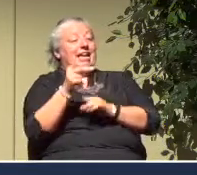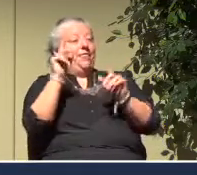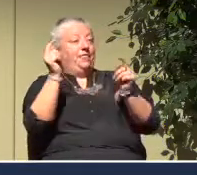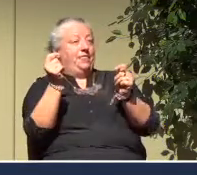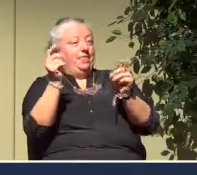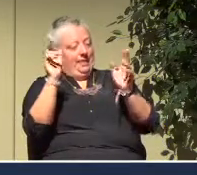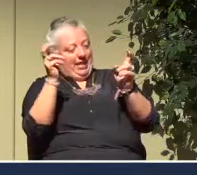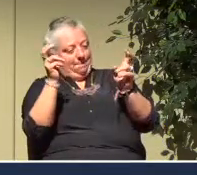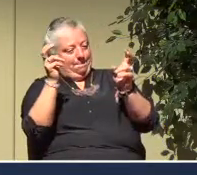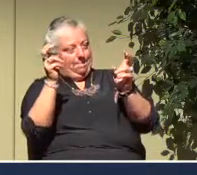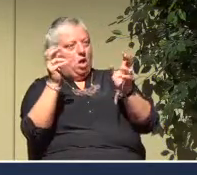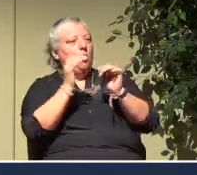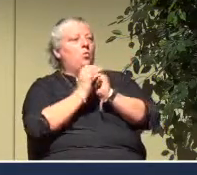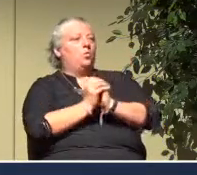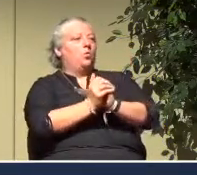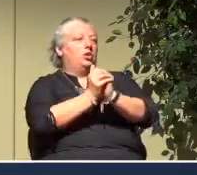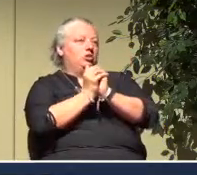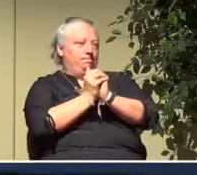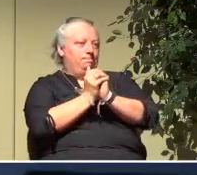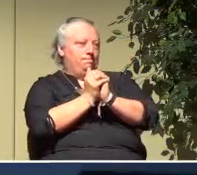which is worship.